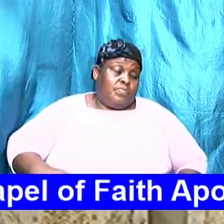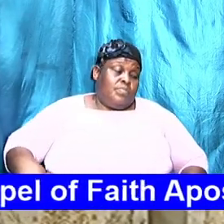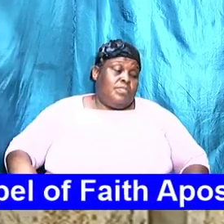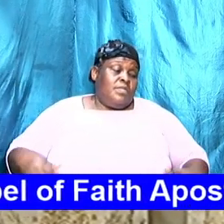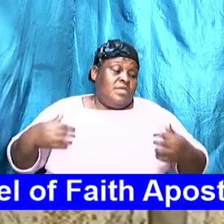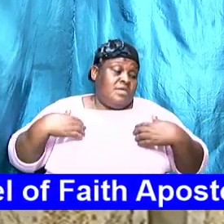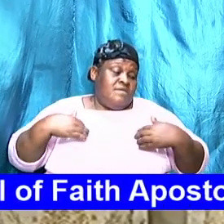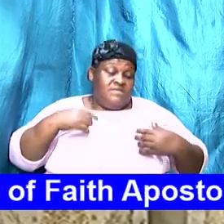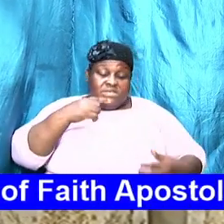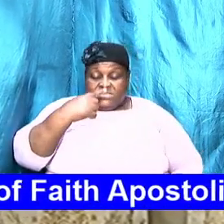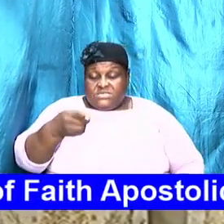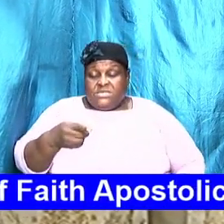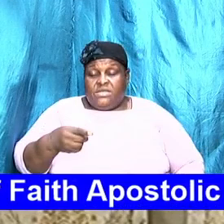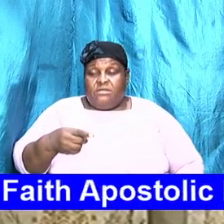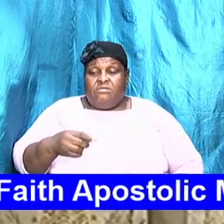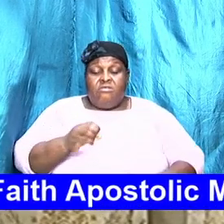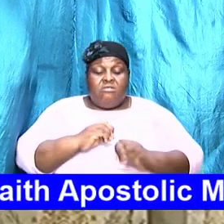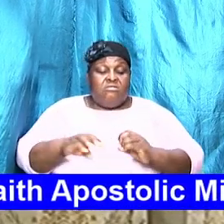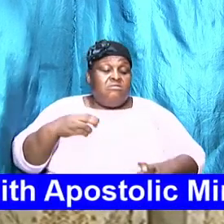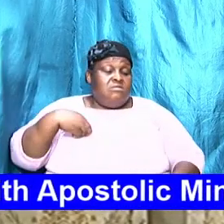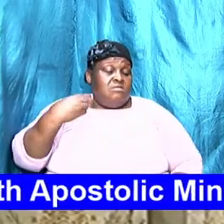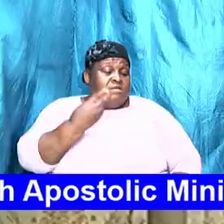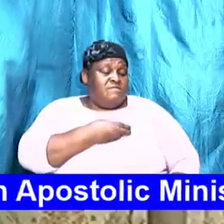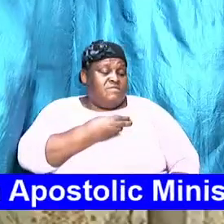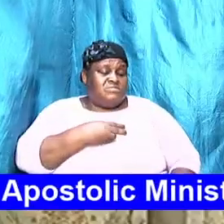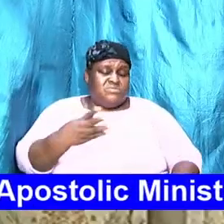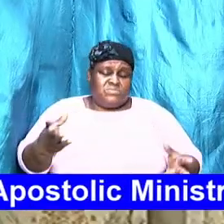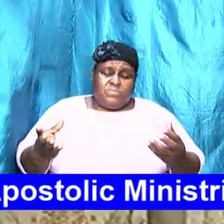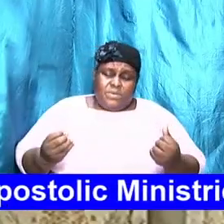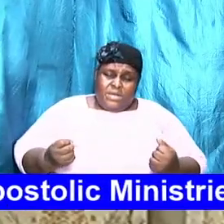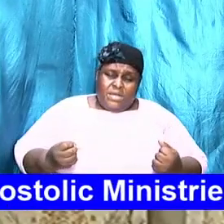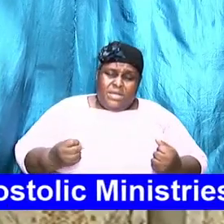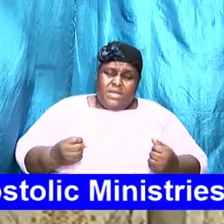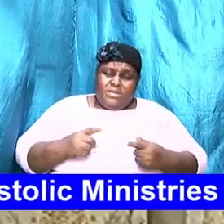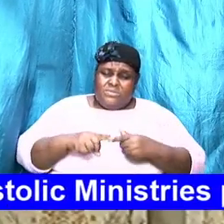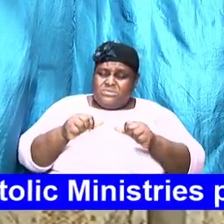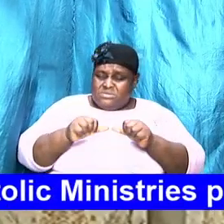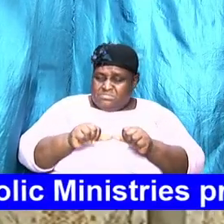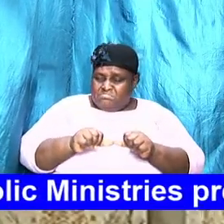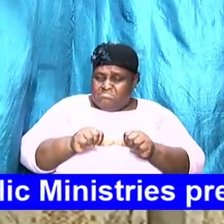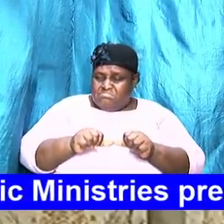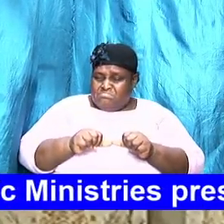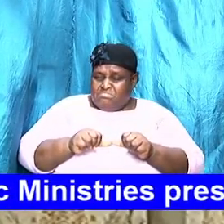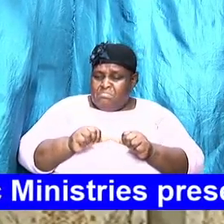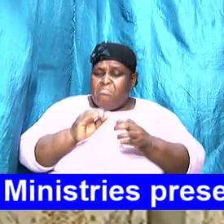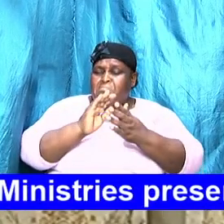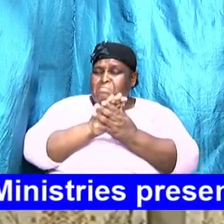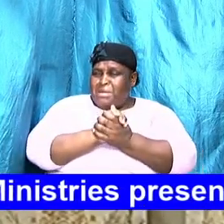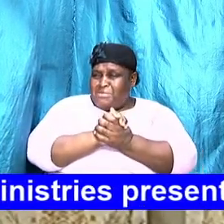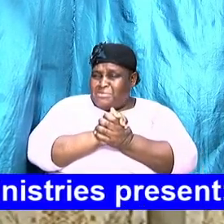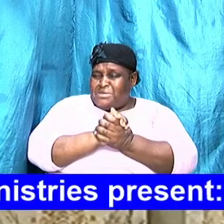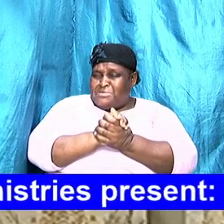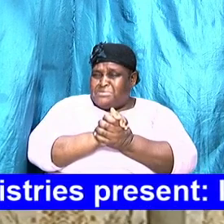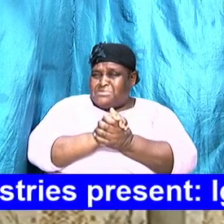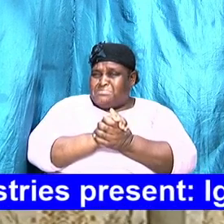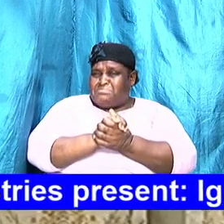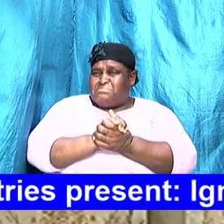that none of us want to remain in marriages that are